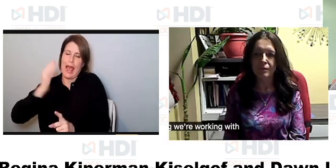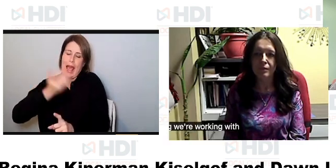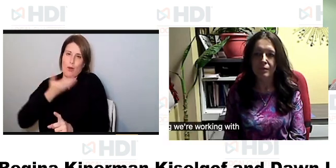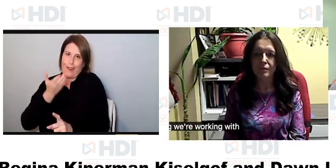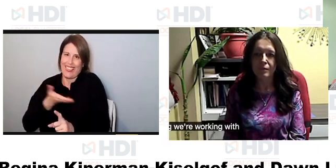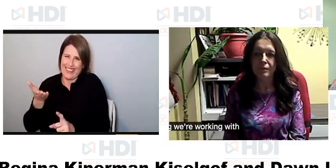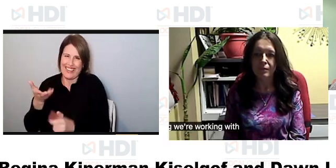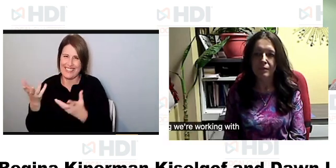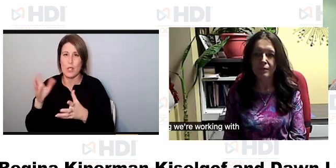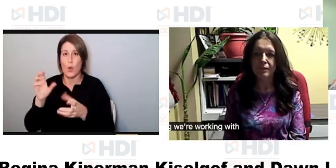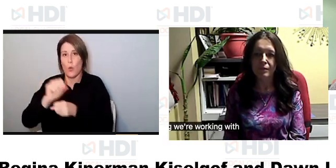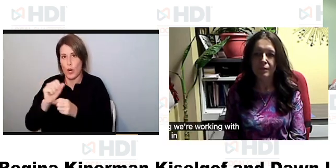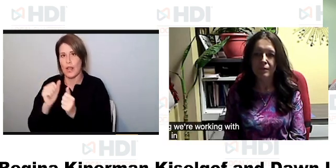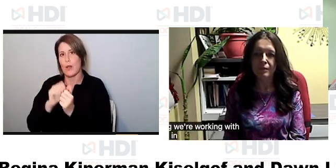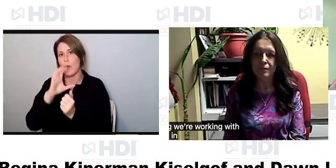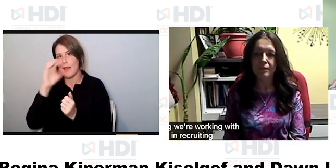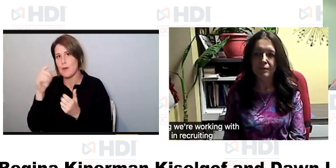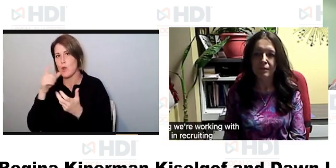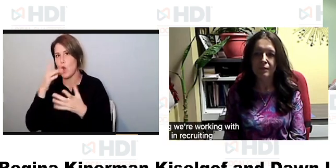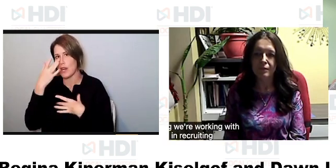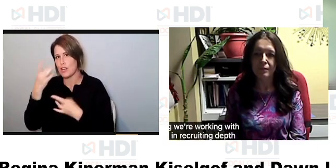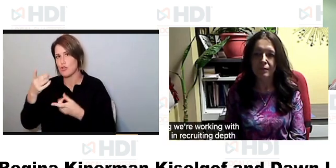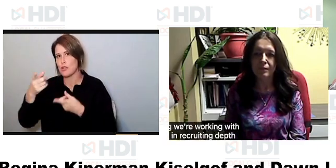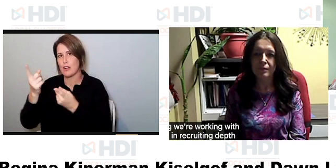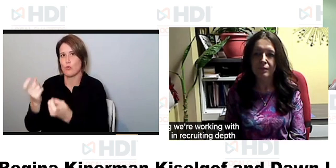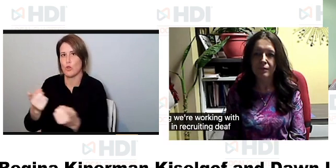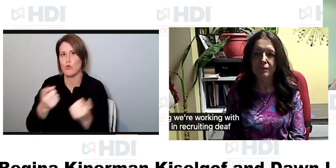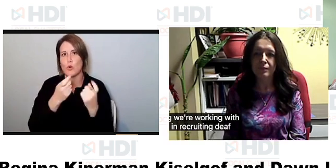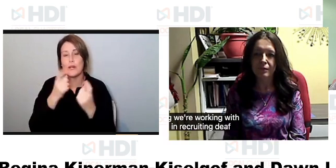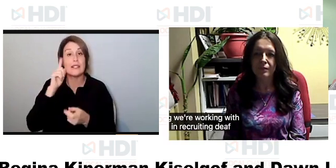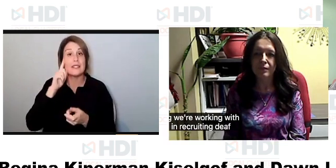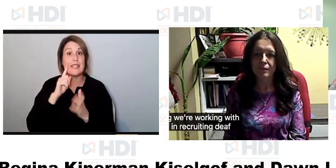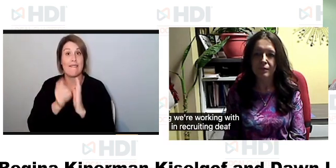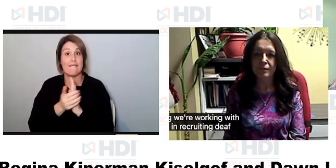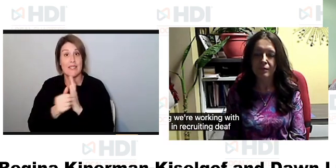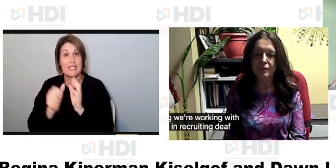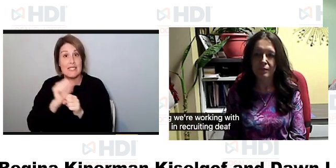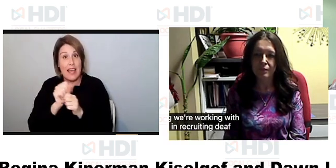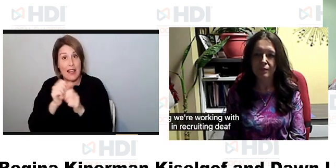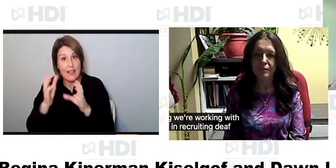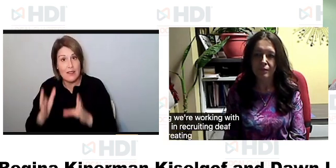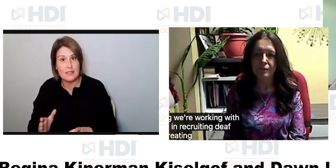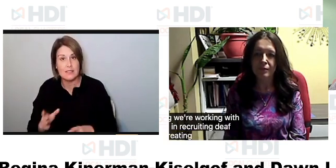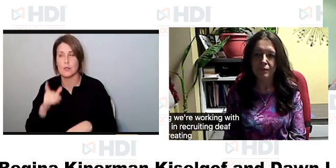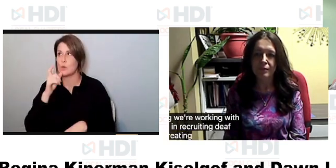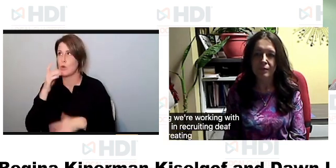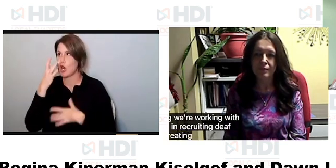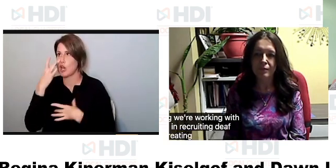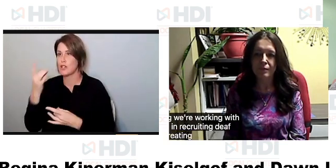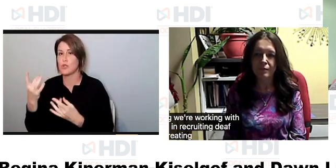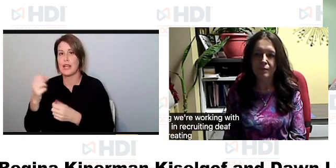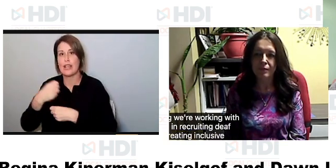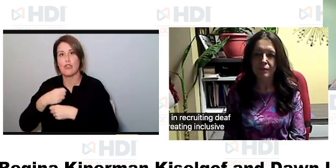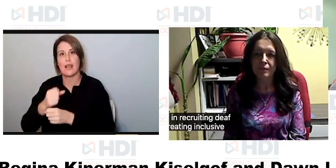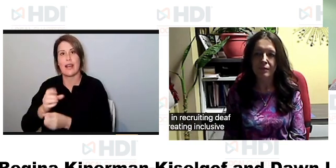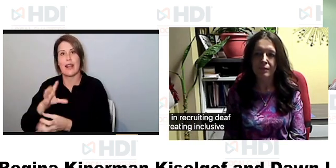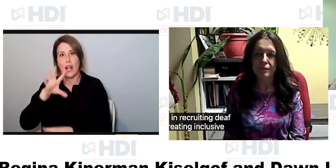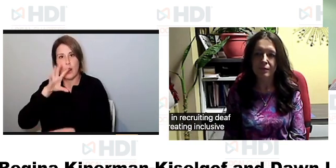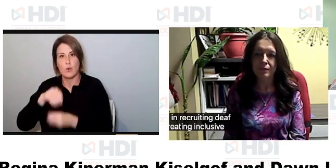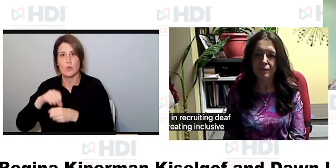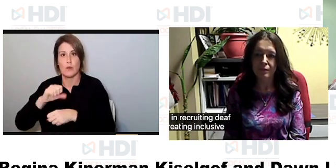who are interested in recruiting deaf talent who are interested in creating inclusive workplaces